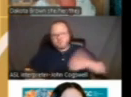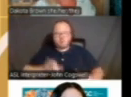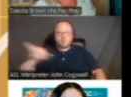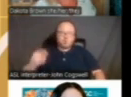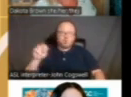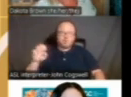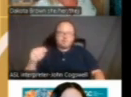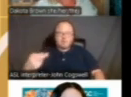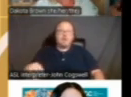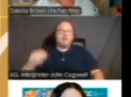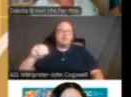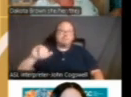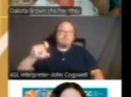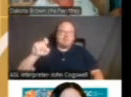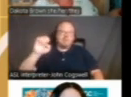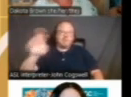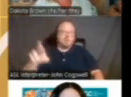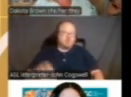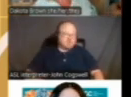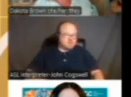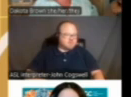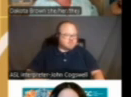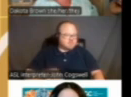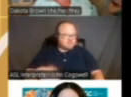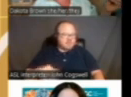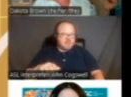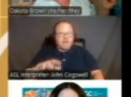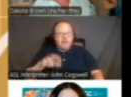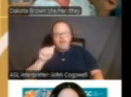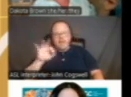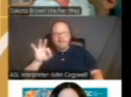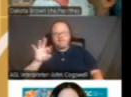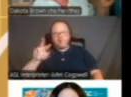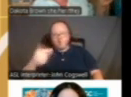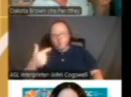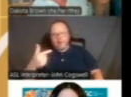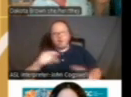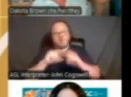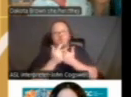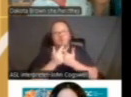Juneteenth Mixer. So this is our AFWAG group, which is African American Wellness